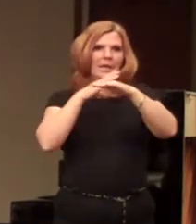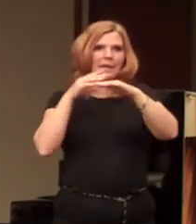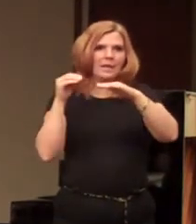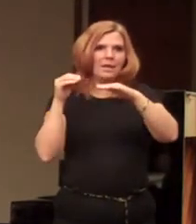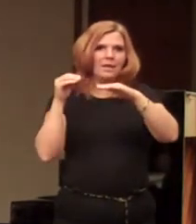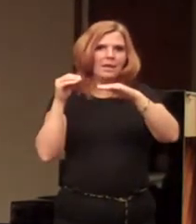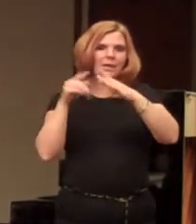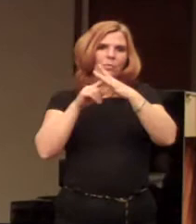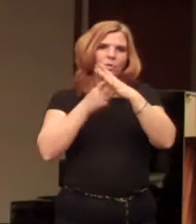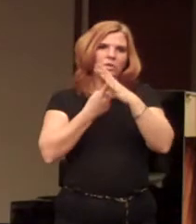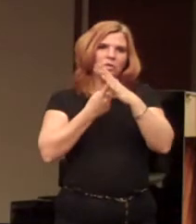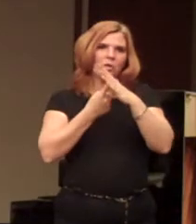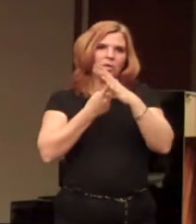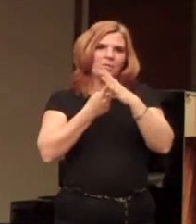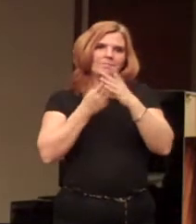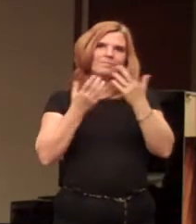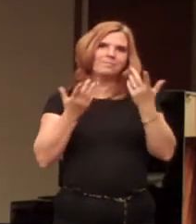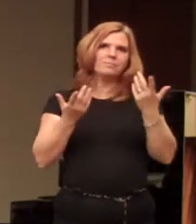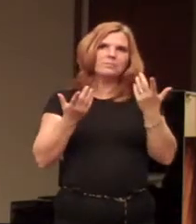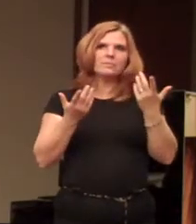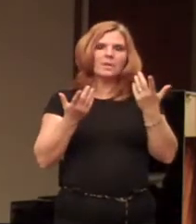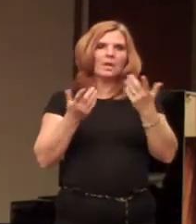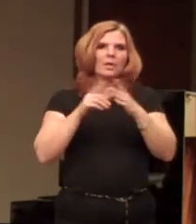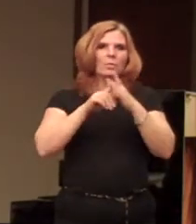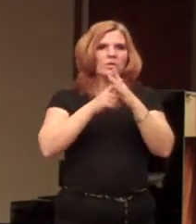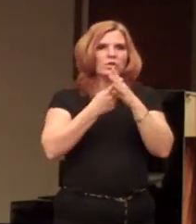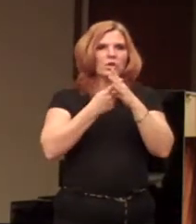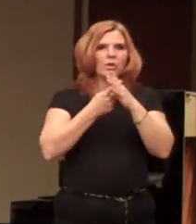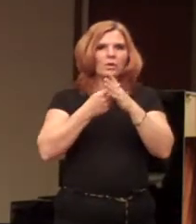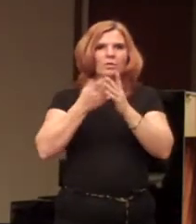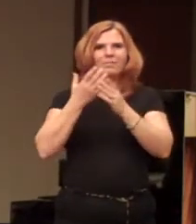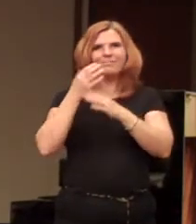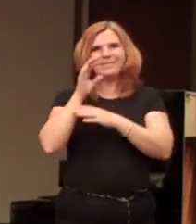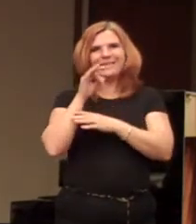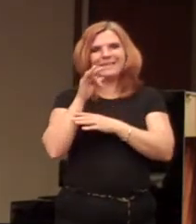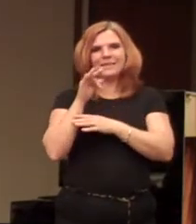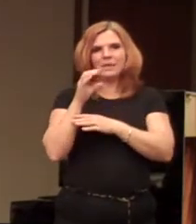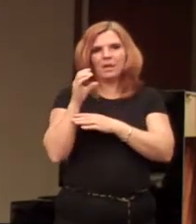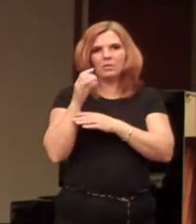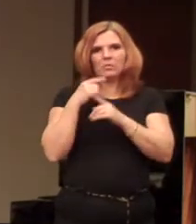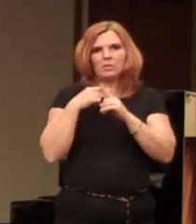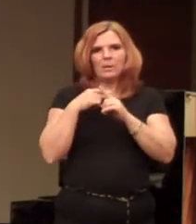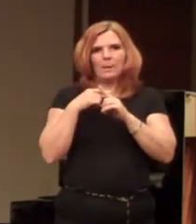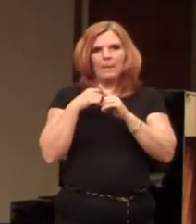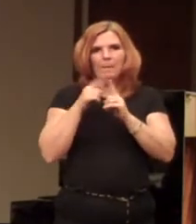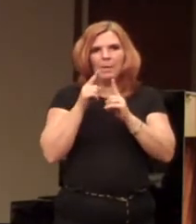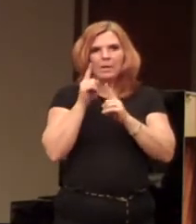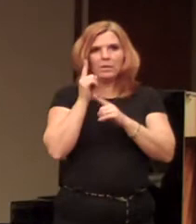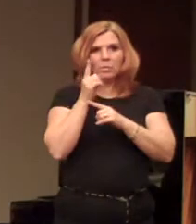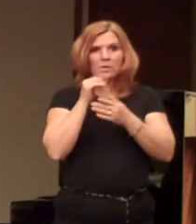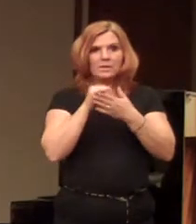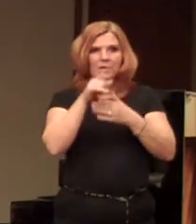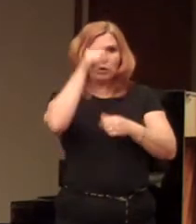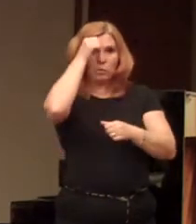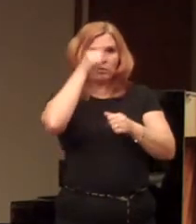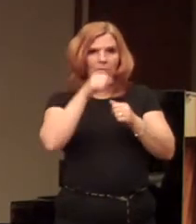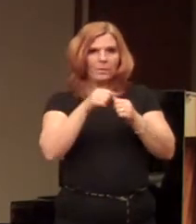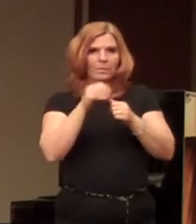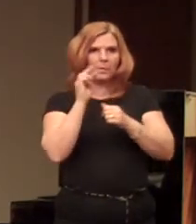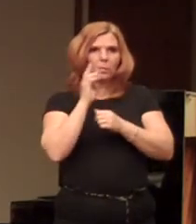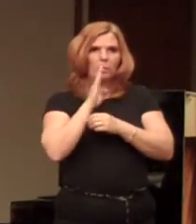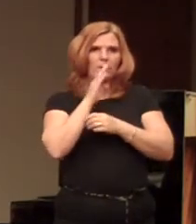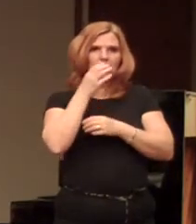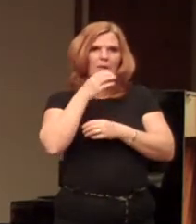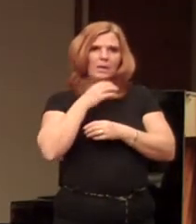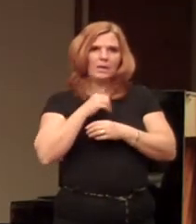And we started at the beginning, well, we started way in the 19th century. But the ones that many of you would remember would